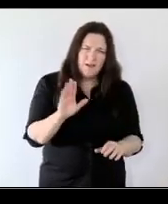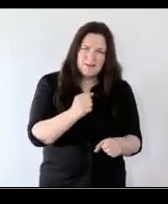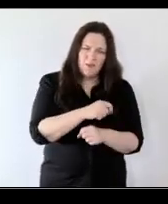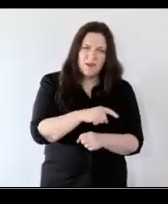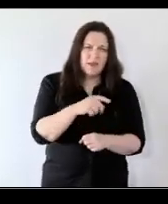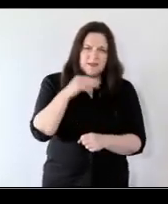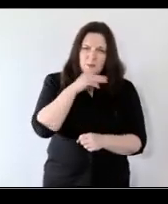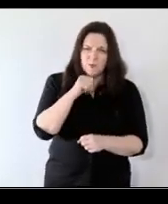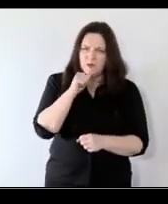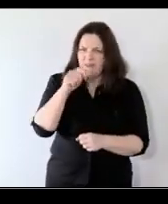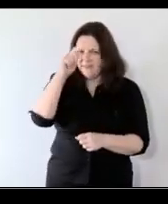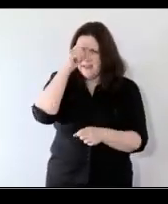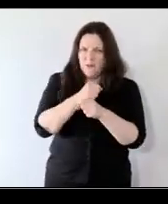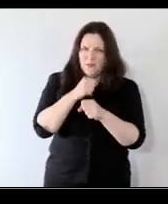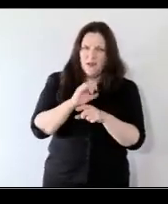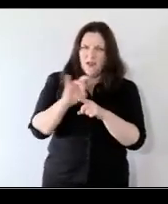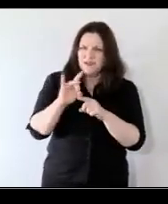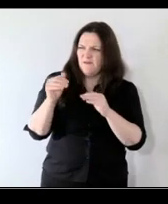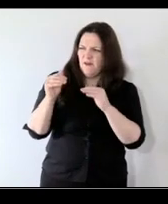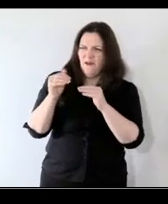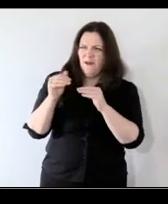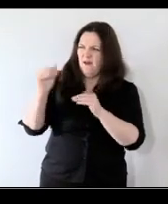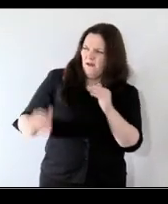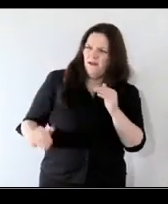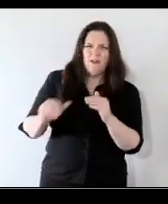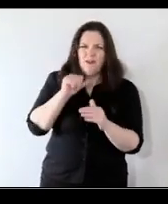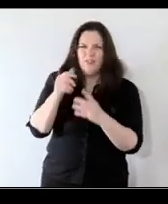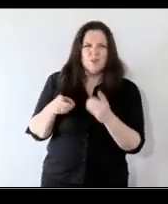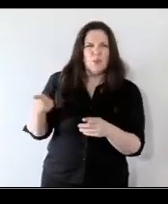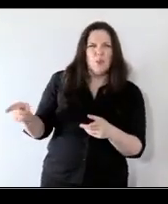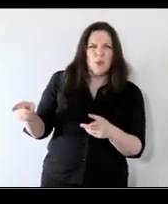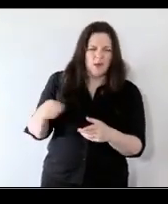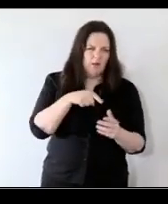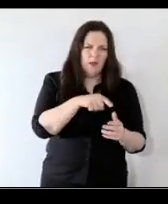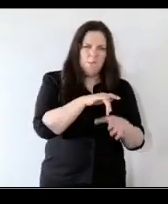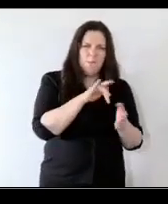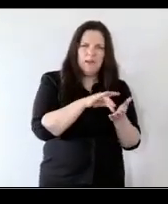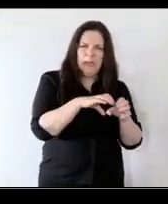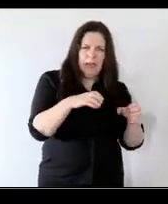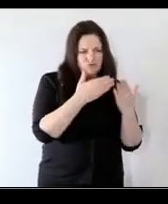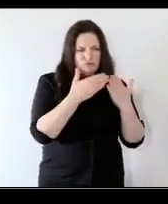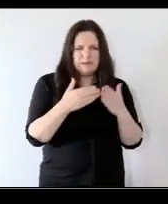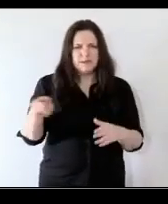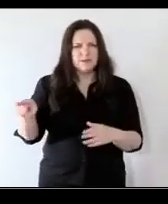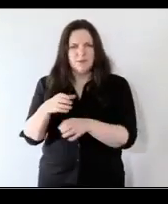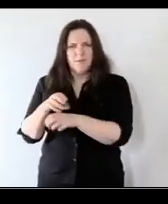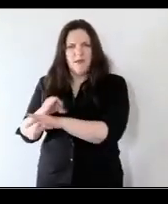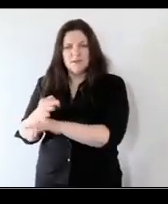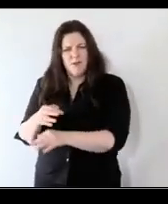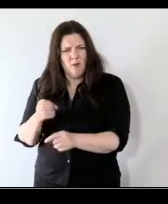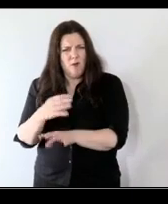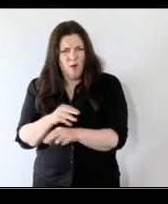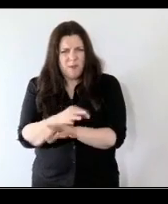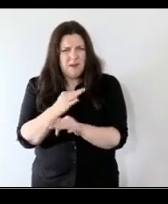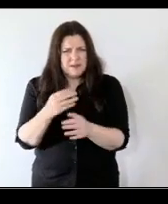don't kind of engage in that sort of deficit perspective what we find across the board is that parents have really high hopes and